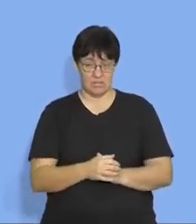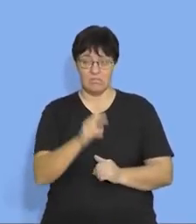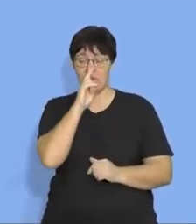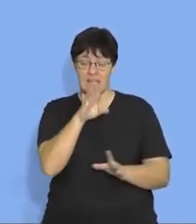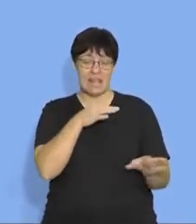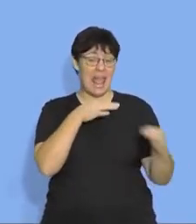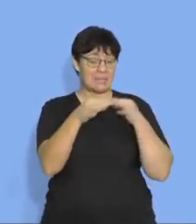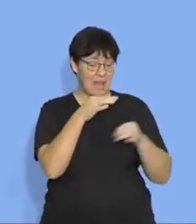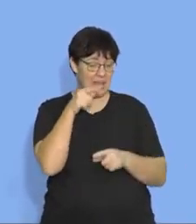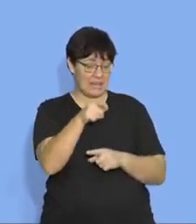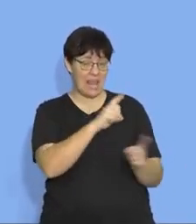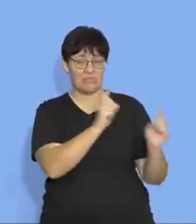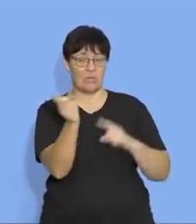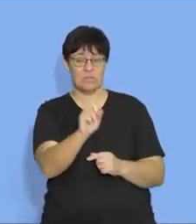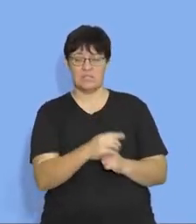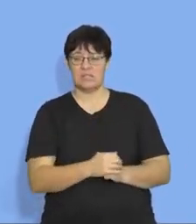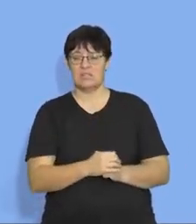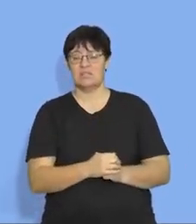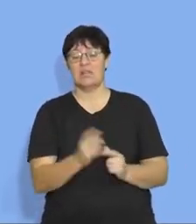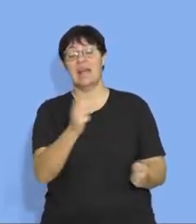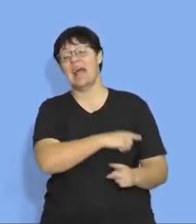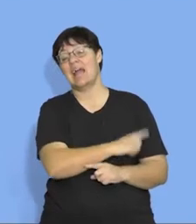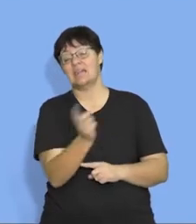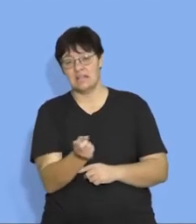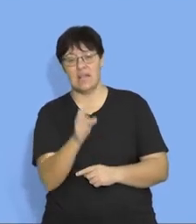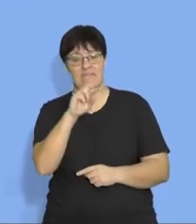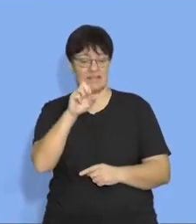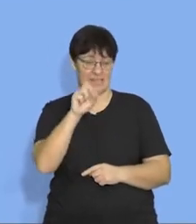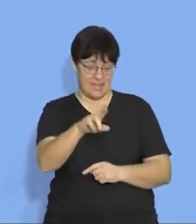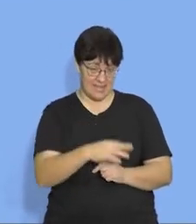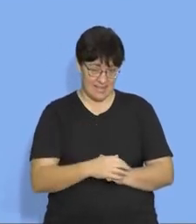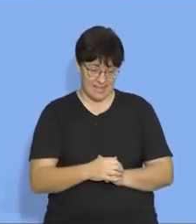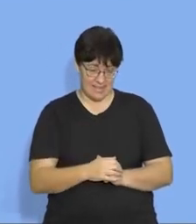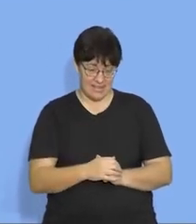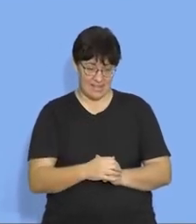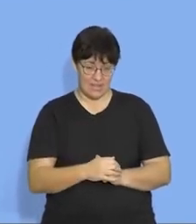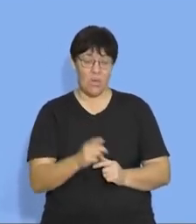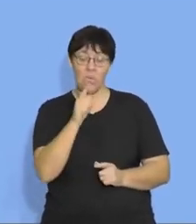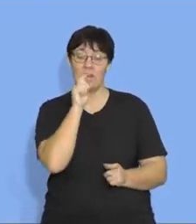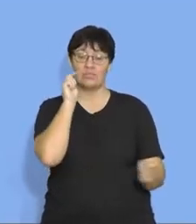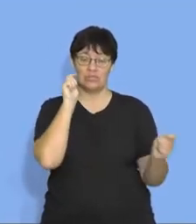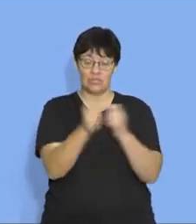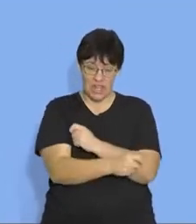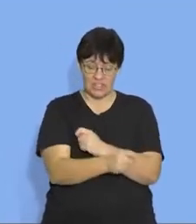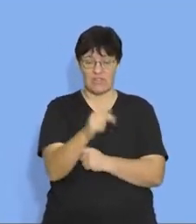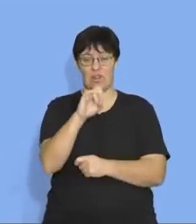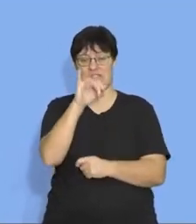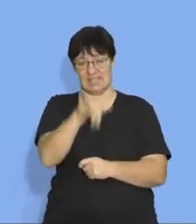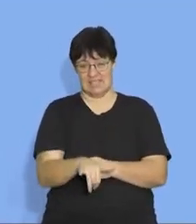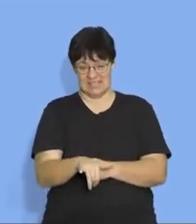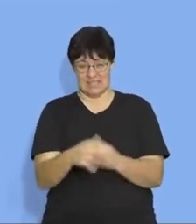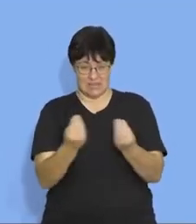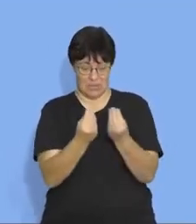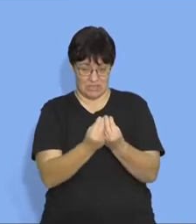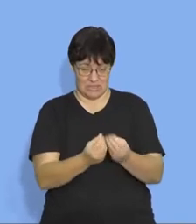define what acceleration is. Acceleration is a vector. Acceleration is when we change the velocity of an